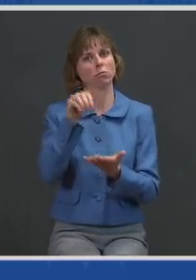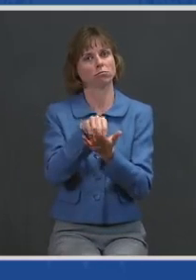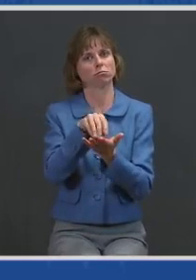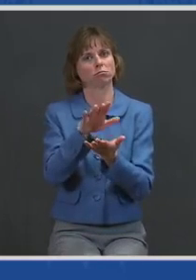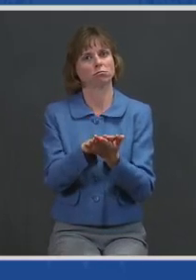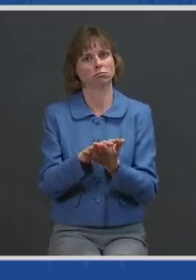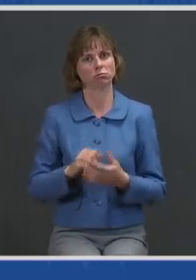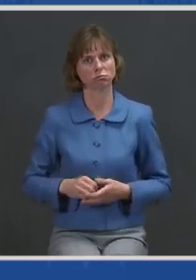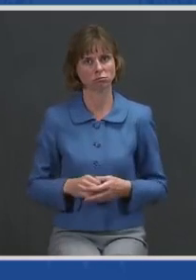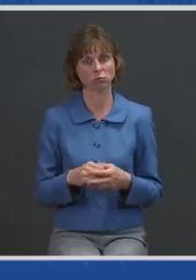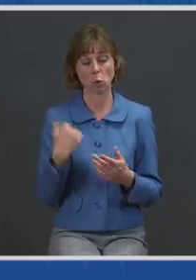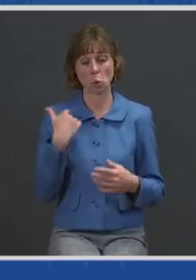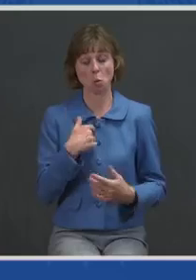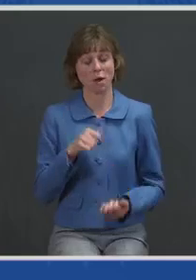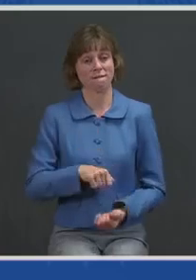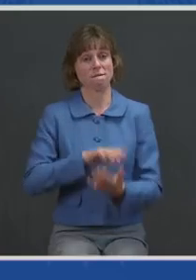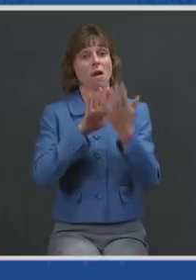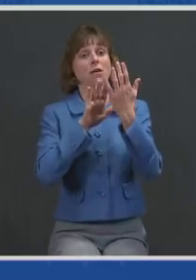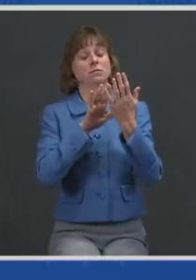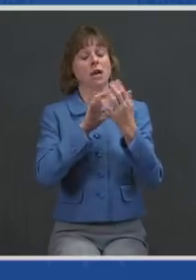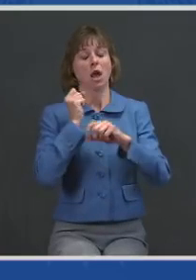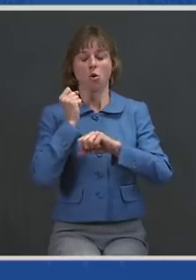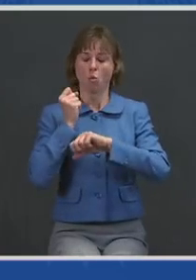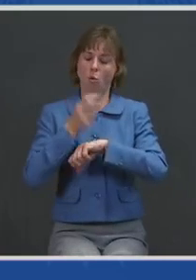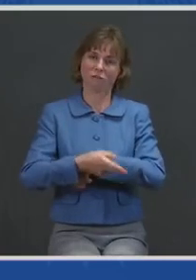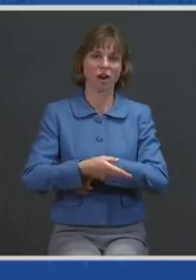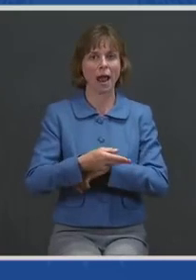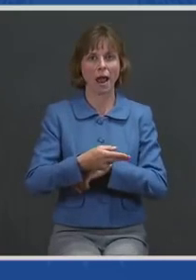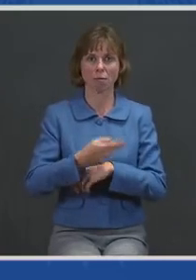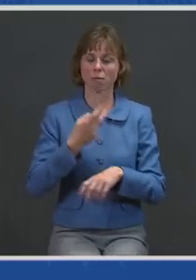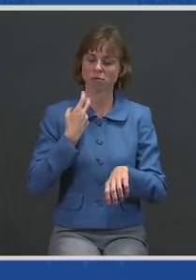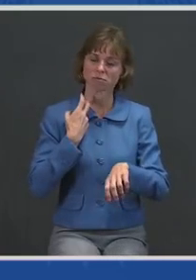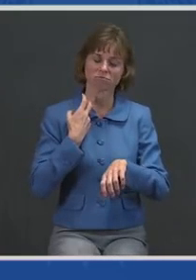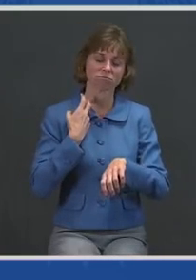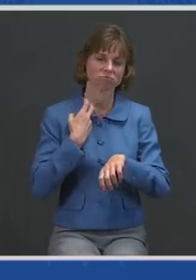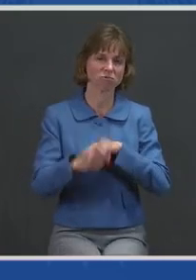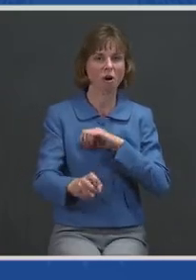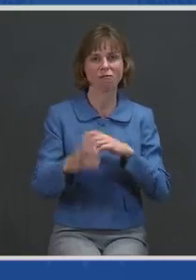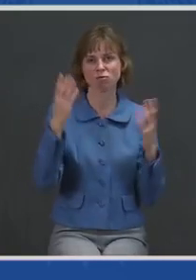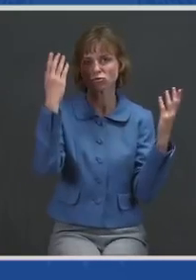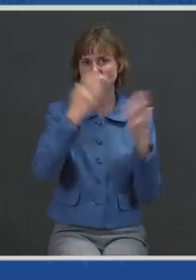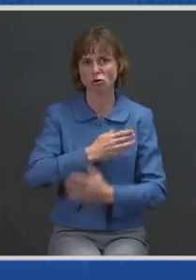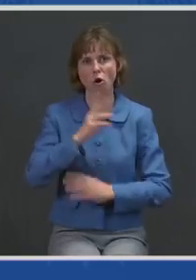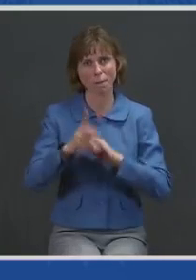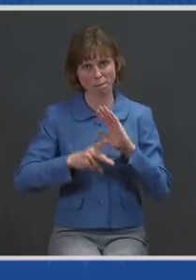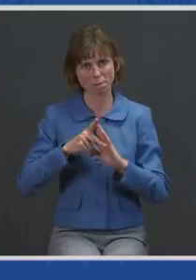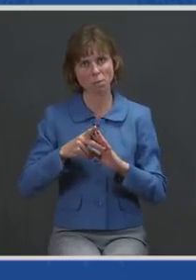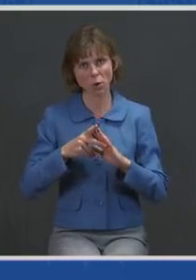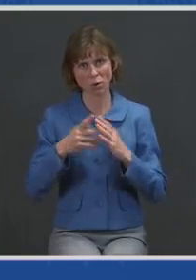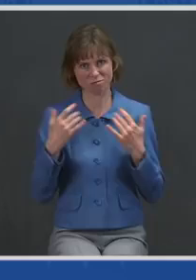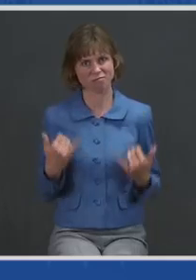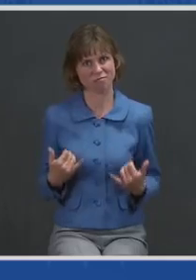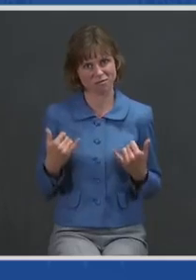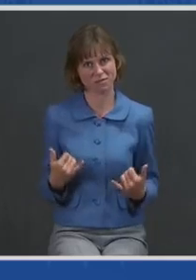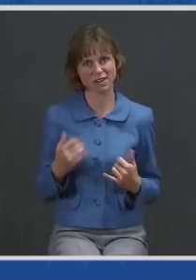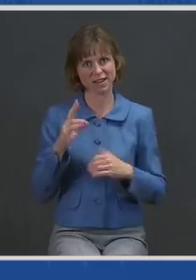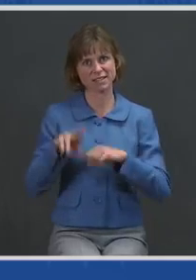faced and overcame one of the toughest and darkest periods in this nation's history. Darkest we've ever known.